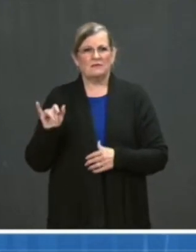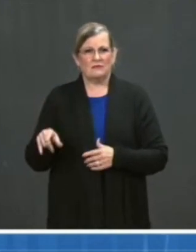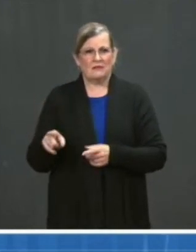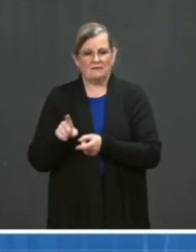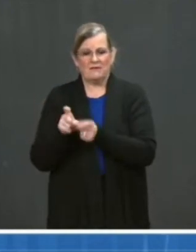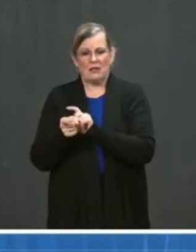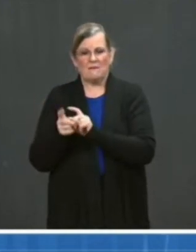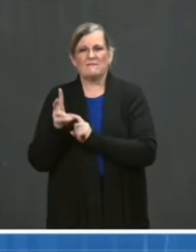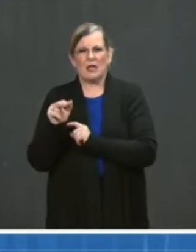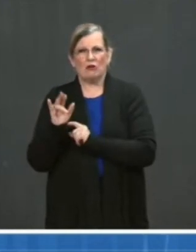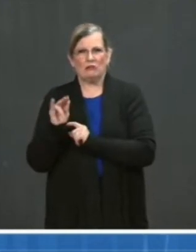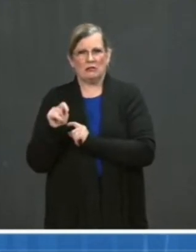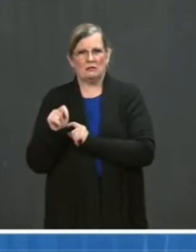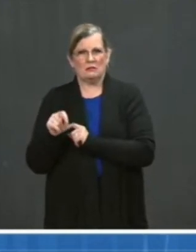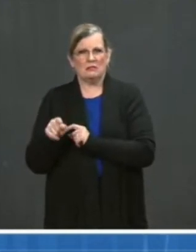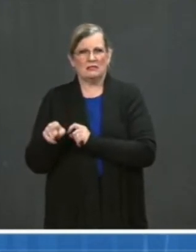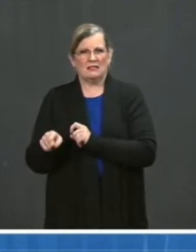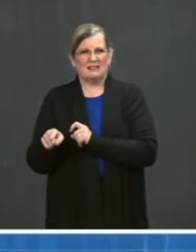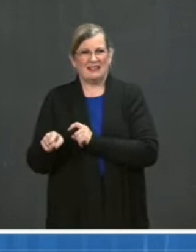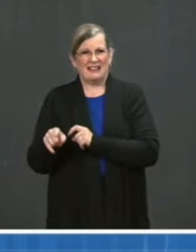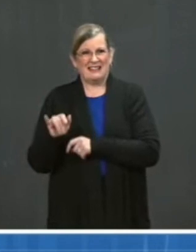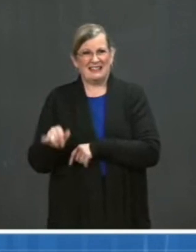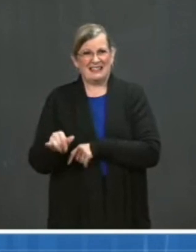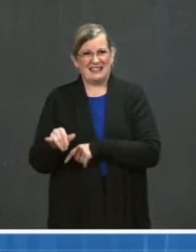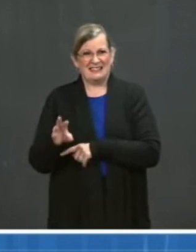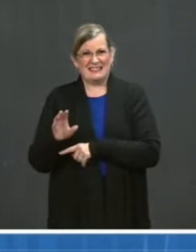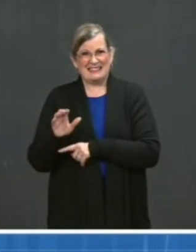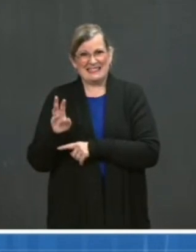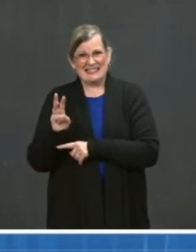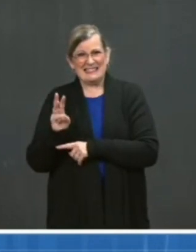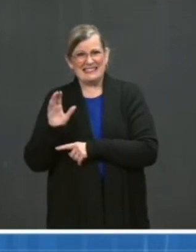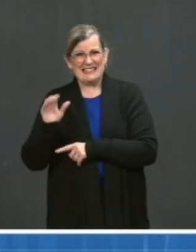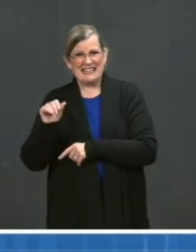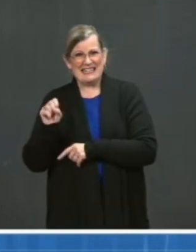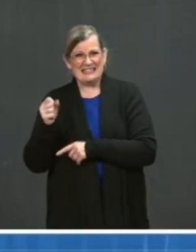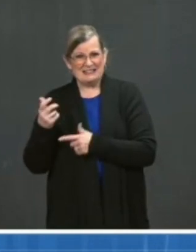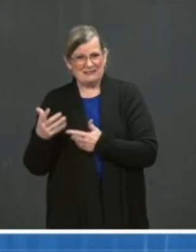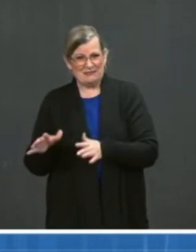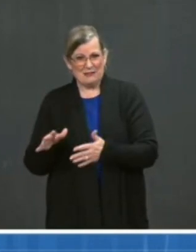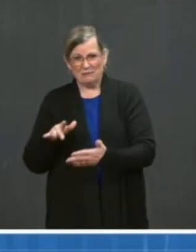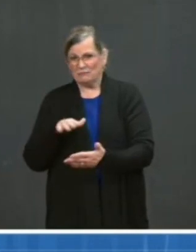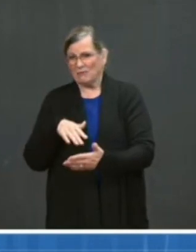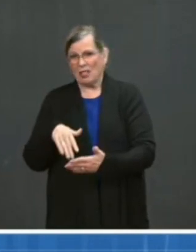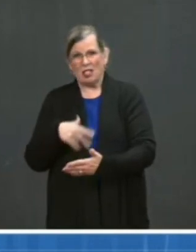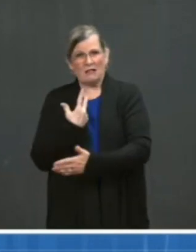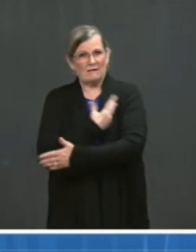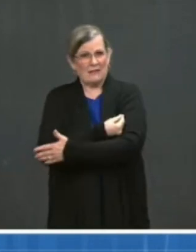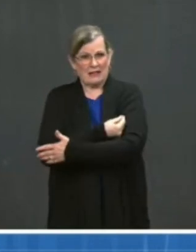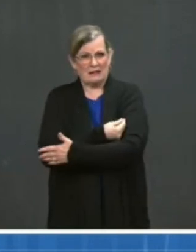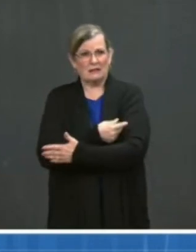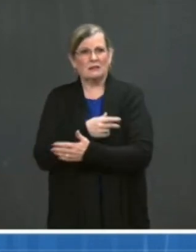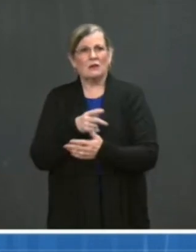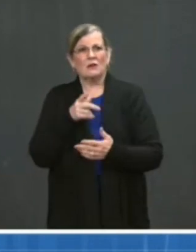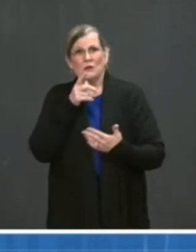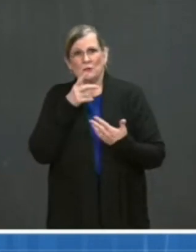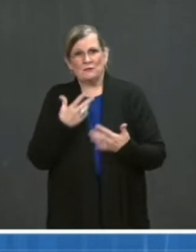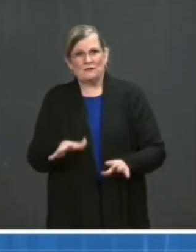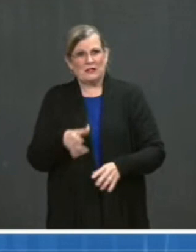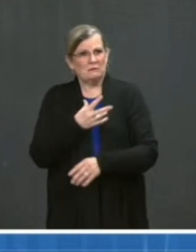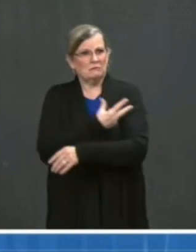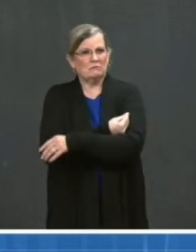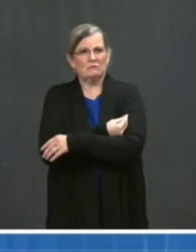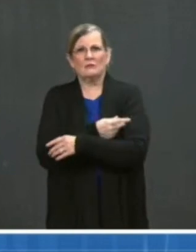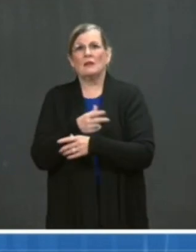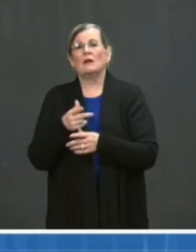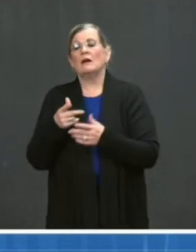and zero in the vaccinated group, strongly suggesting the efficacy of the vaccines that we're using